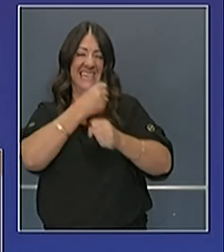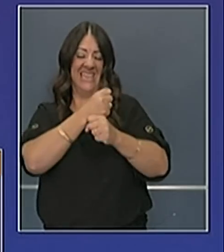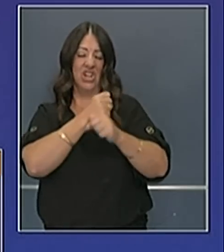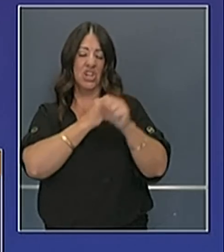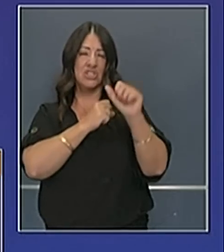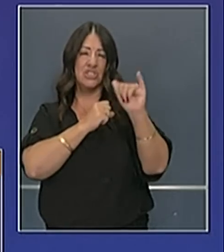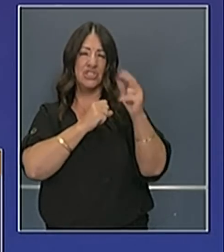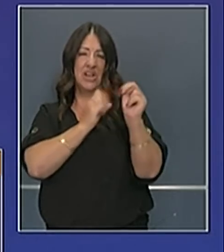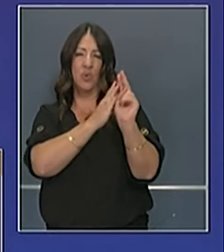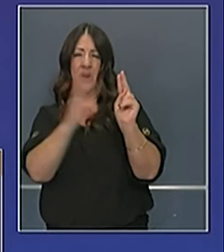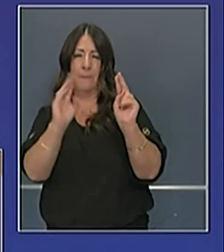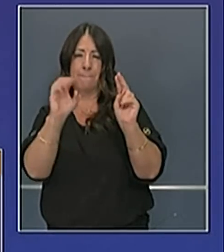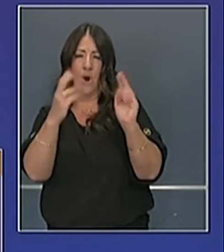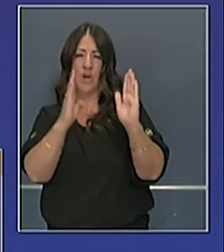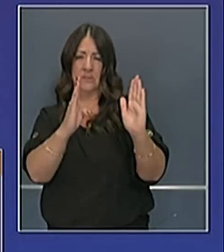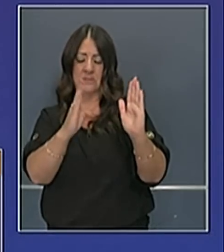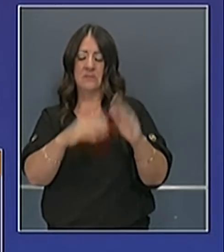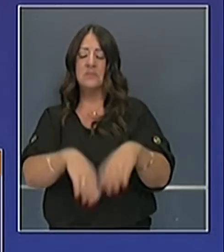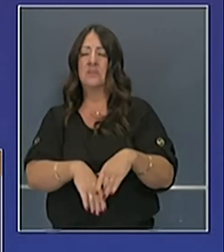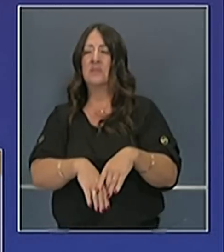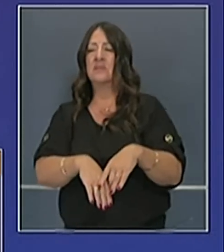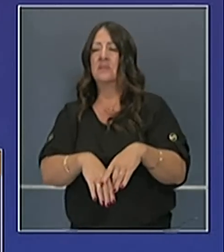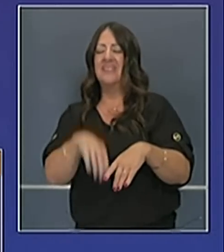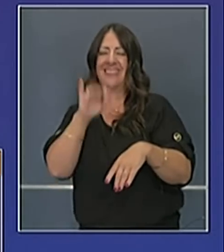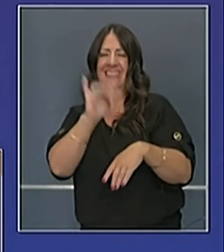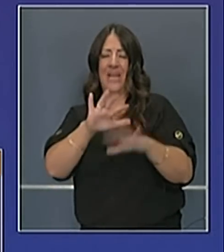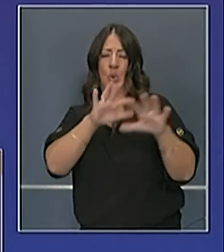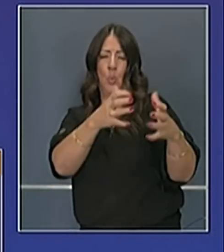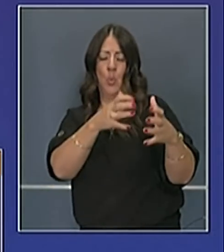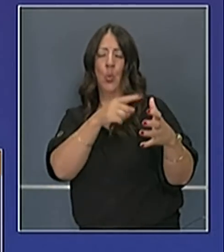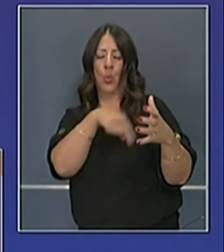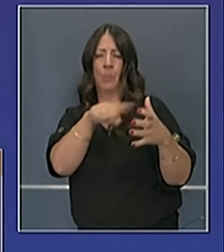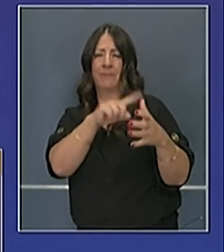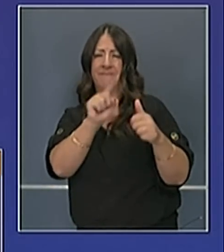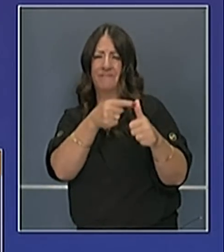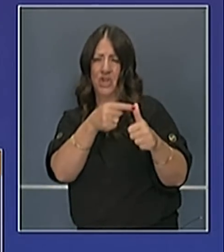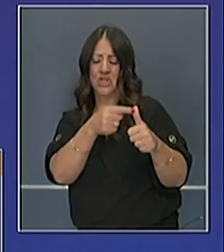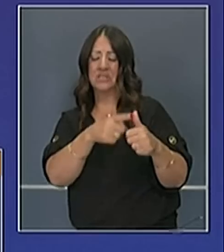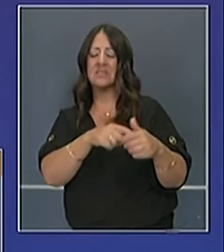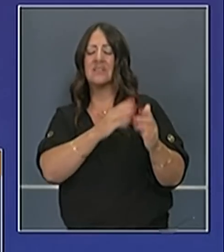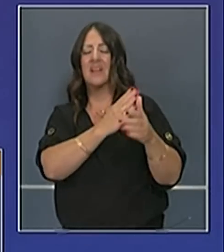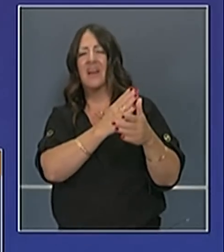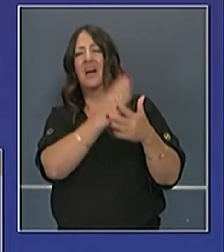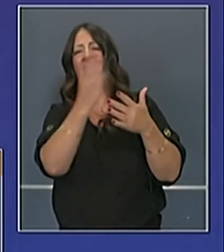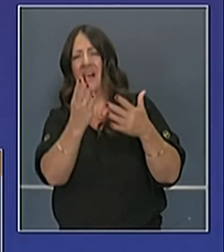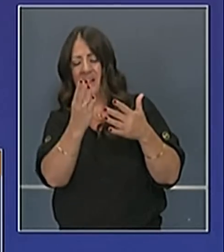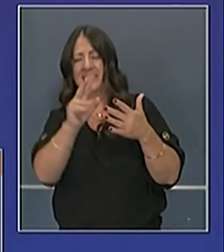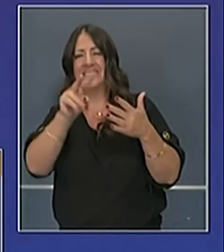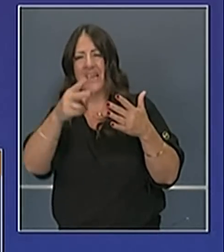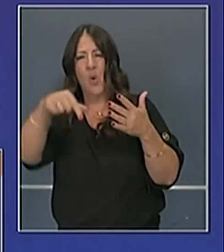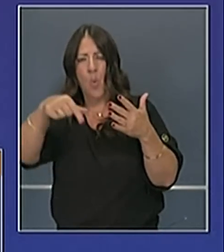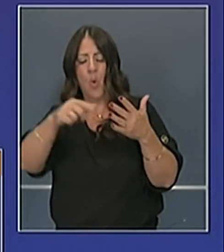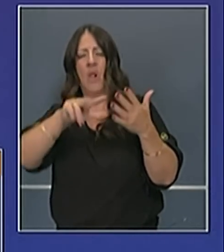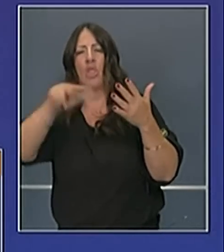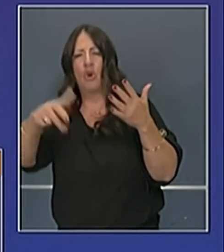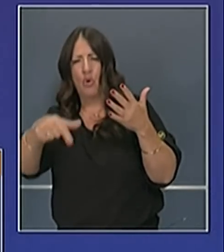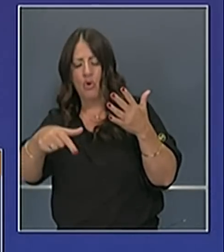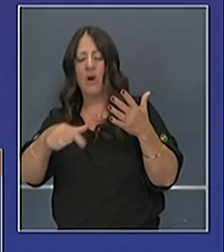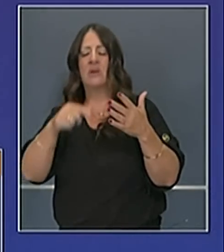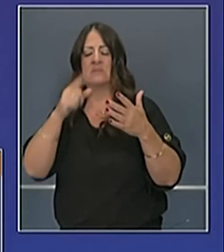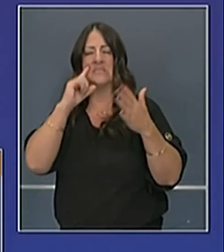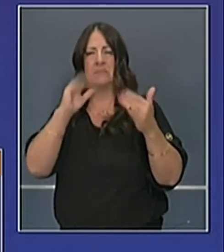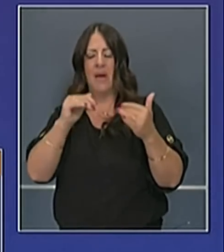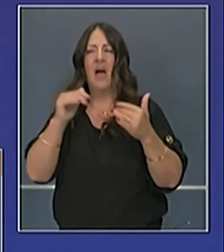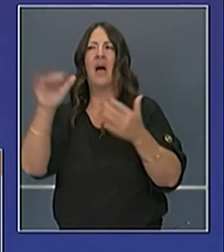middle of 2021. Those that are on the spectrum being a little more pessimistic are